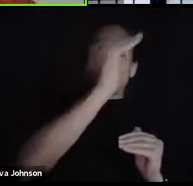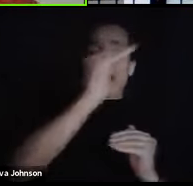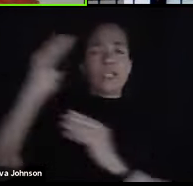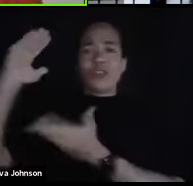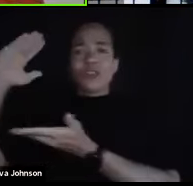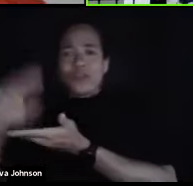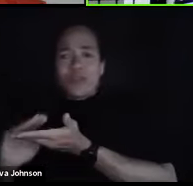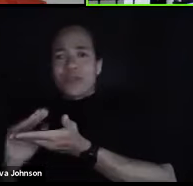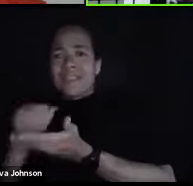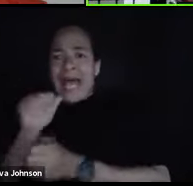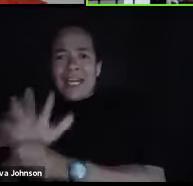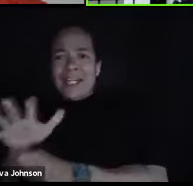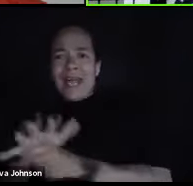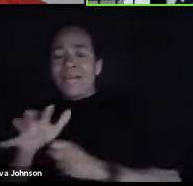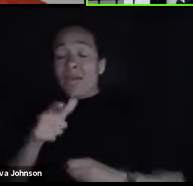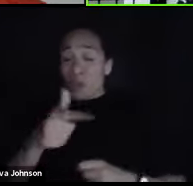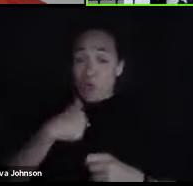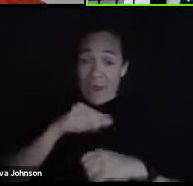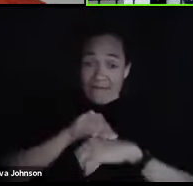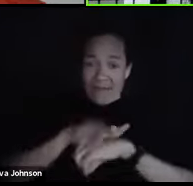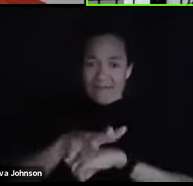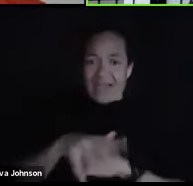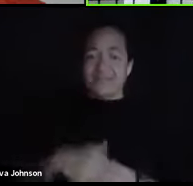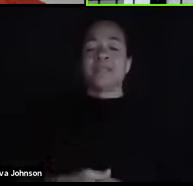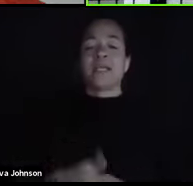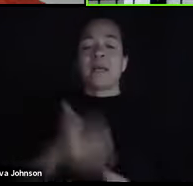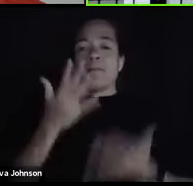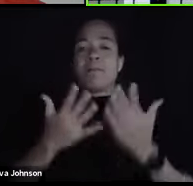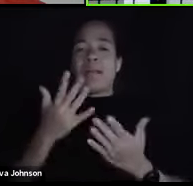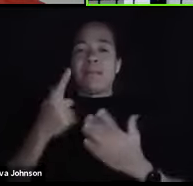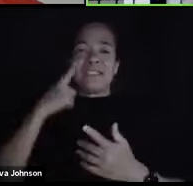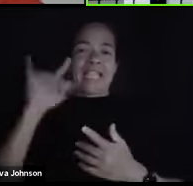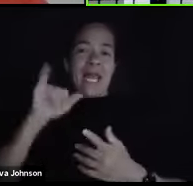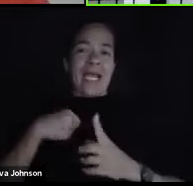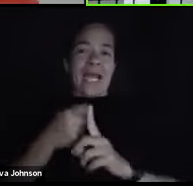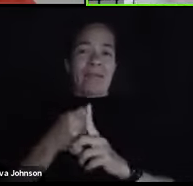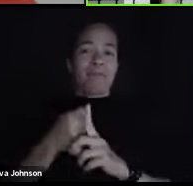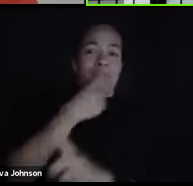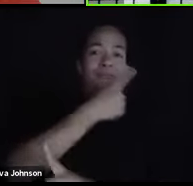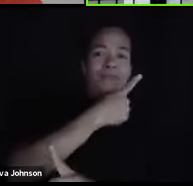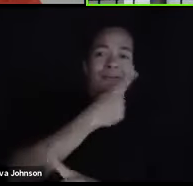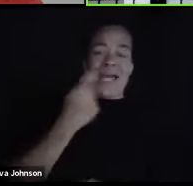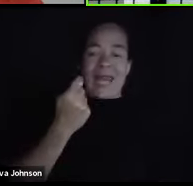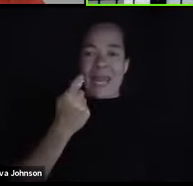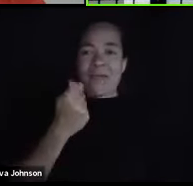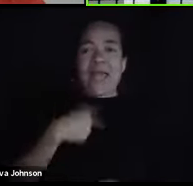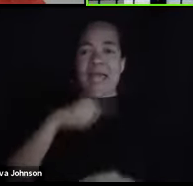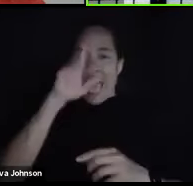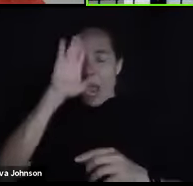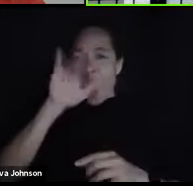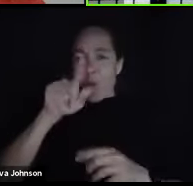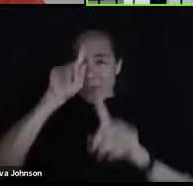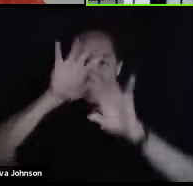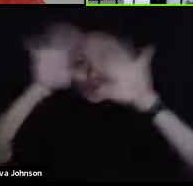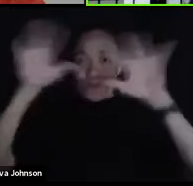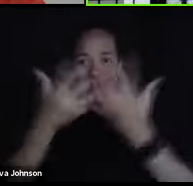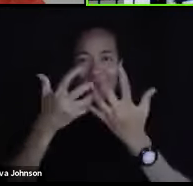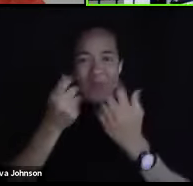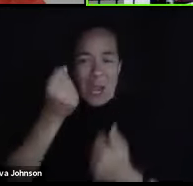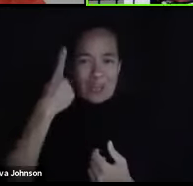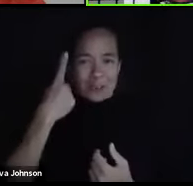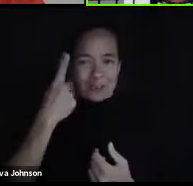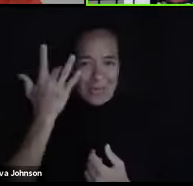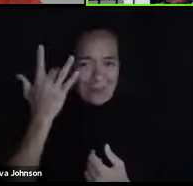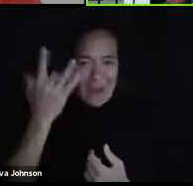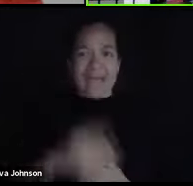on that? Okay, it may sound like I'm digressing a little bit, and I hope you get the big picture here. There's a lot